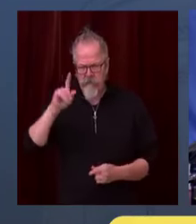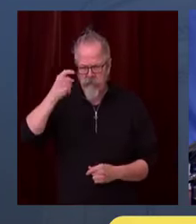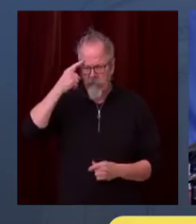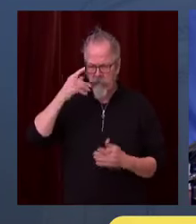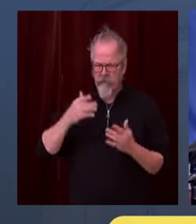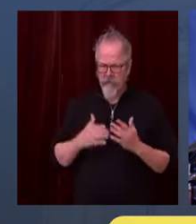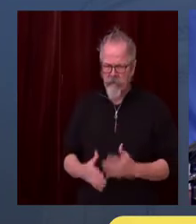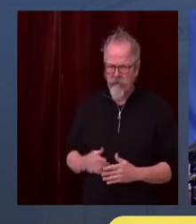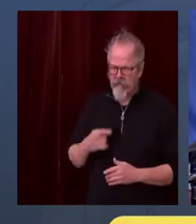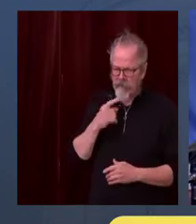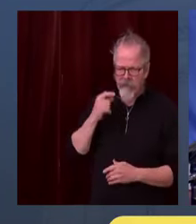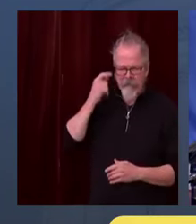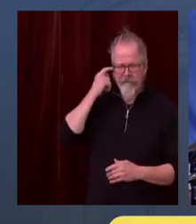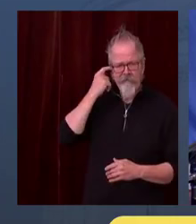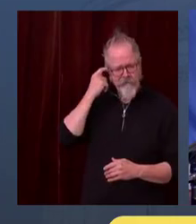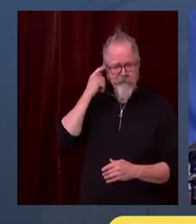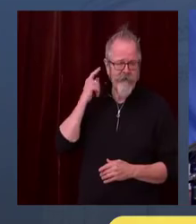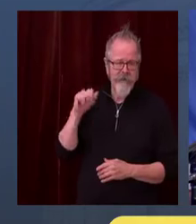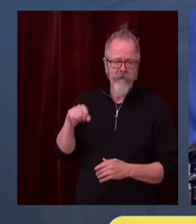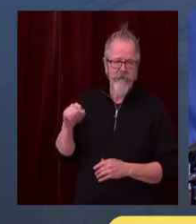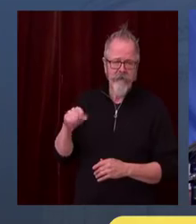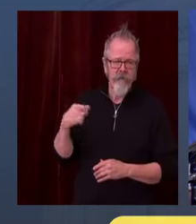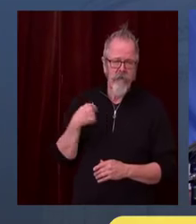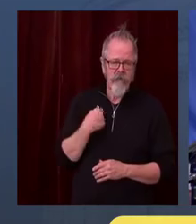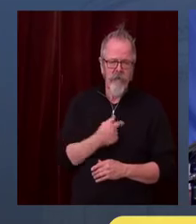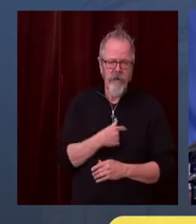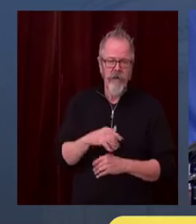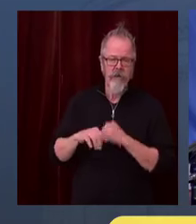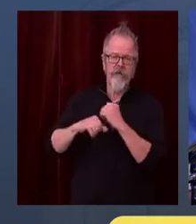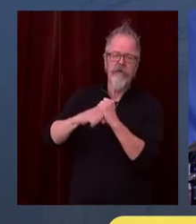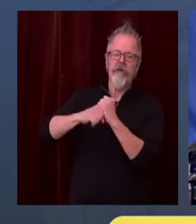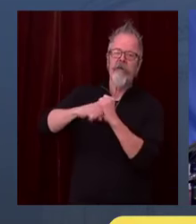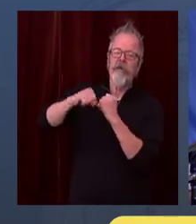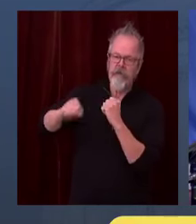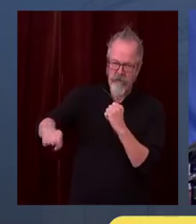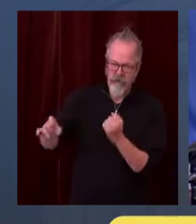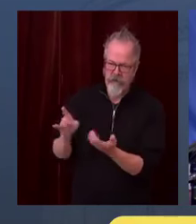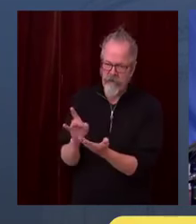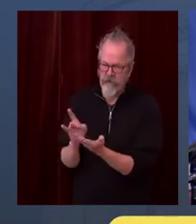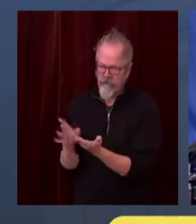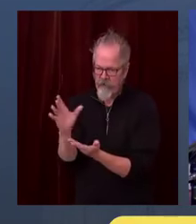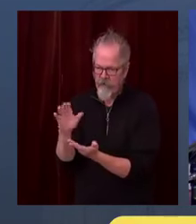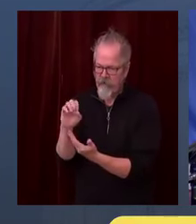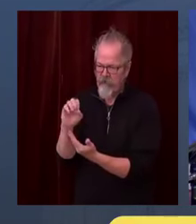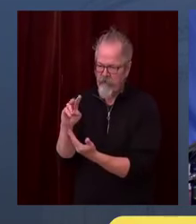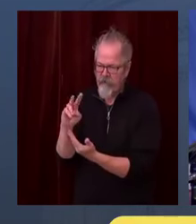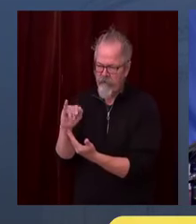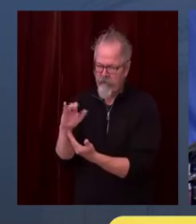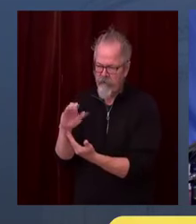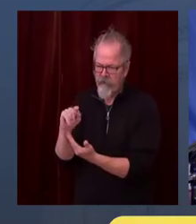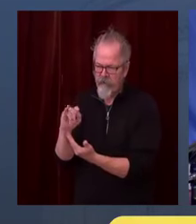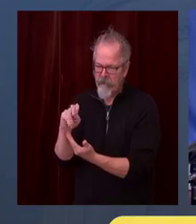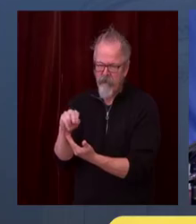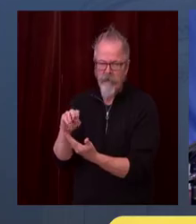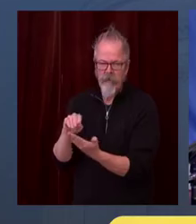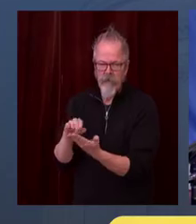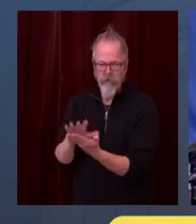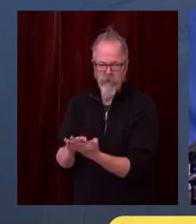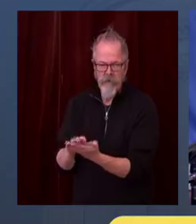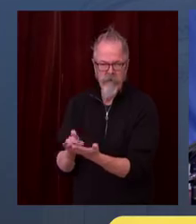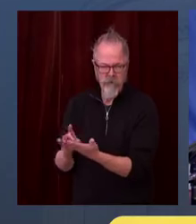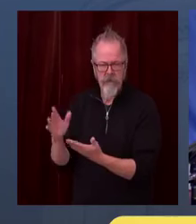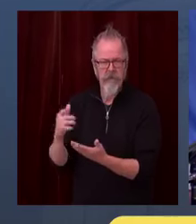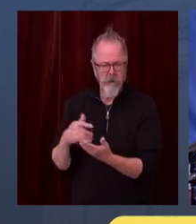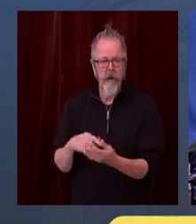federal dollars? That is a very, very large number to do that. And we would have to be very